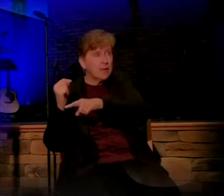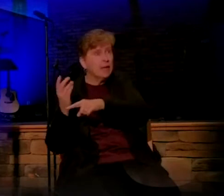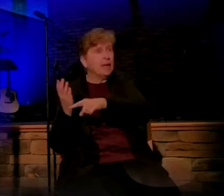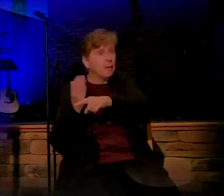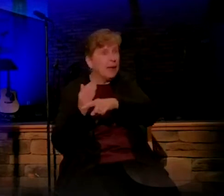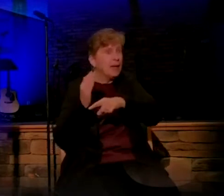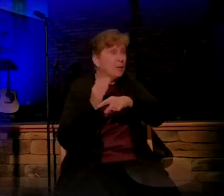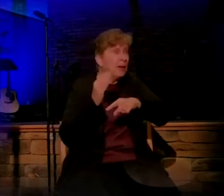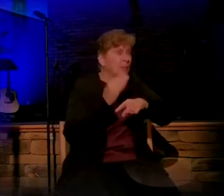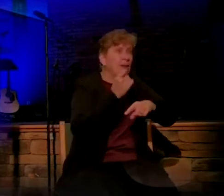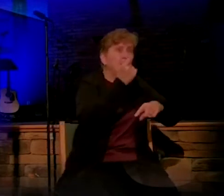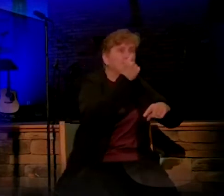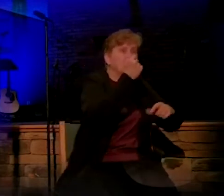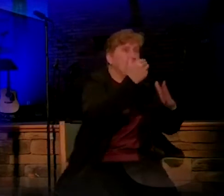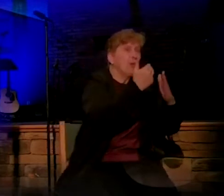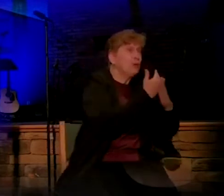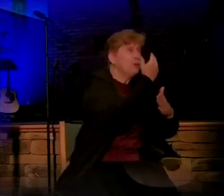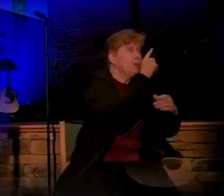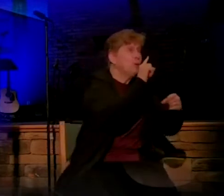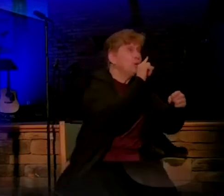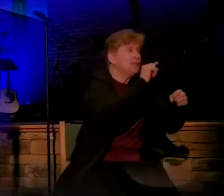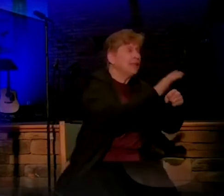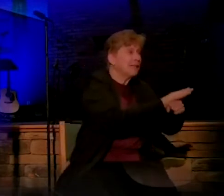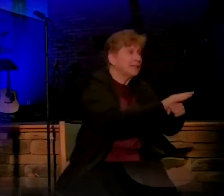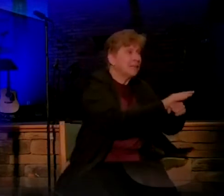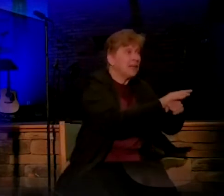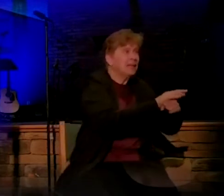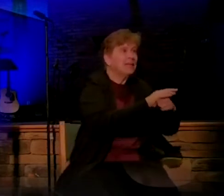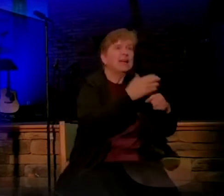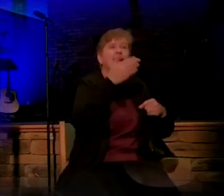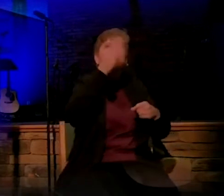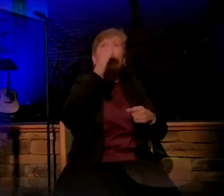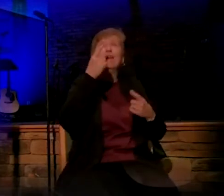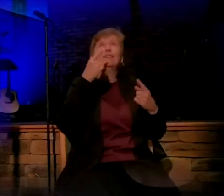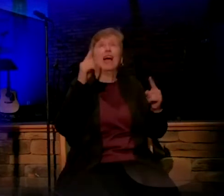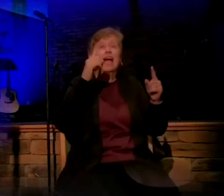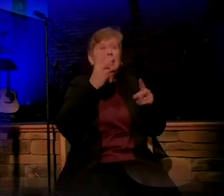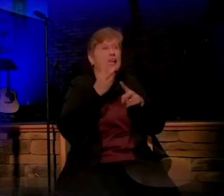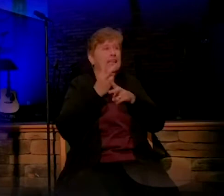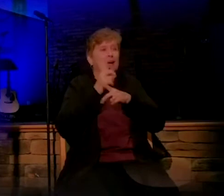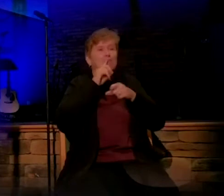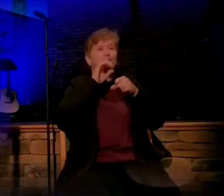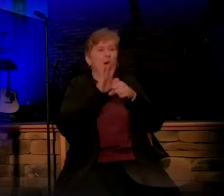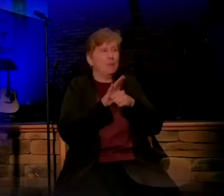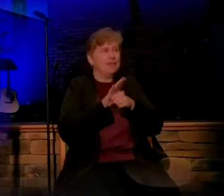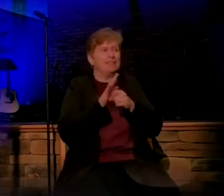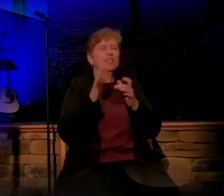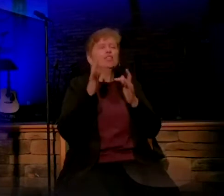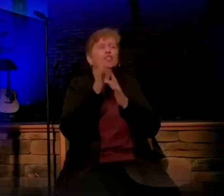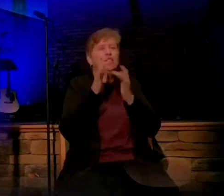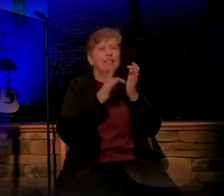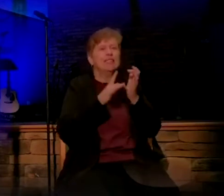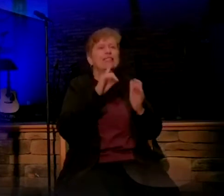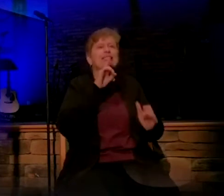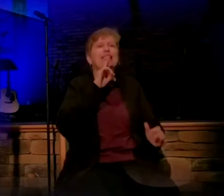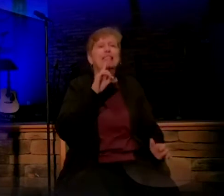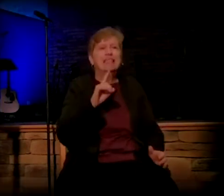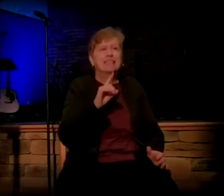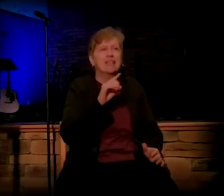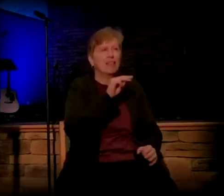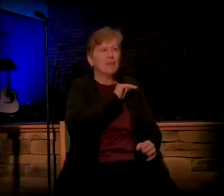realization that God finally had kept his promise and that Jesus is the Messiah.